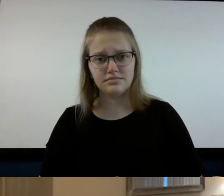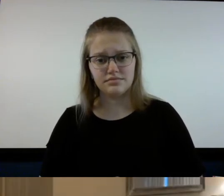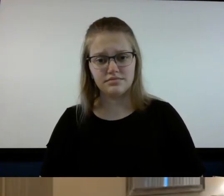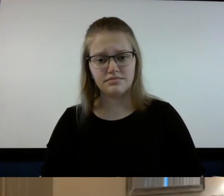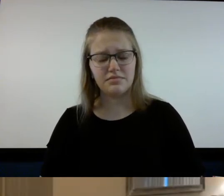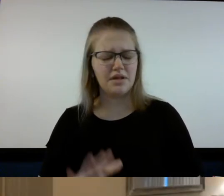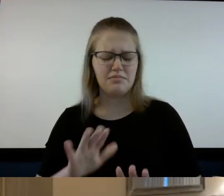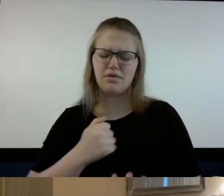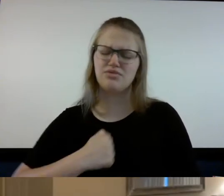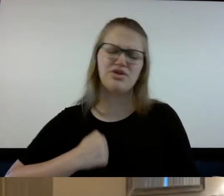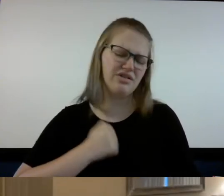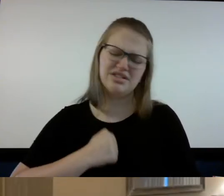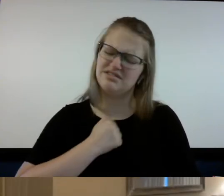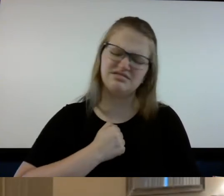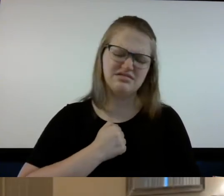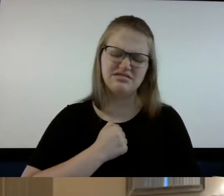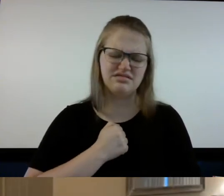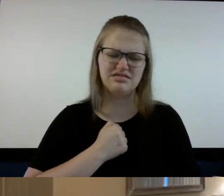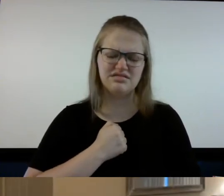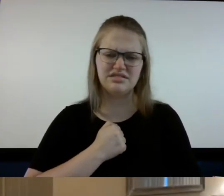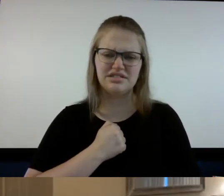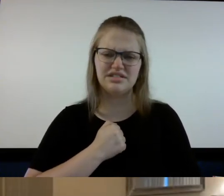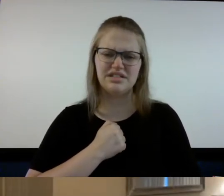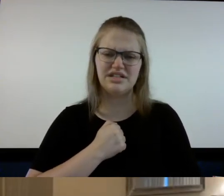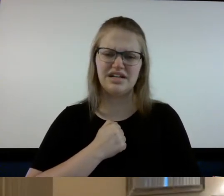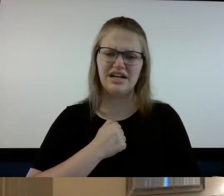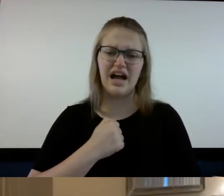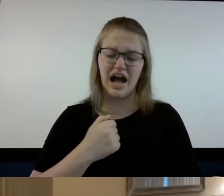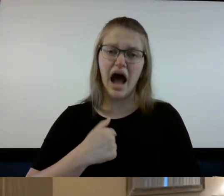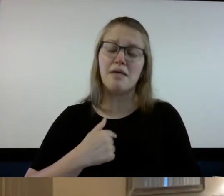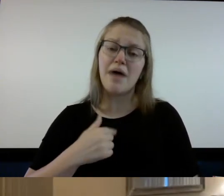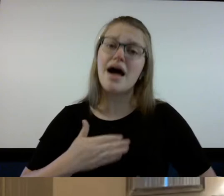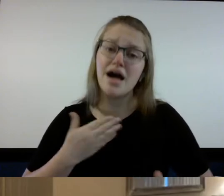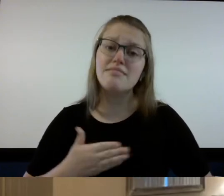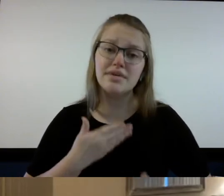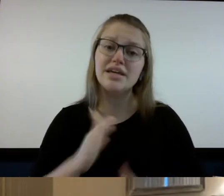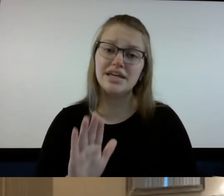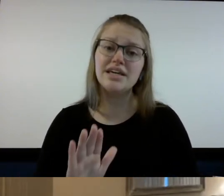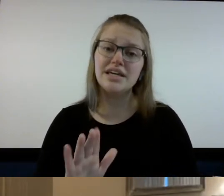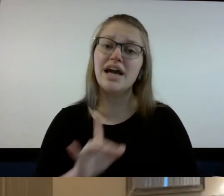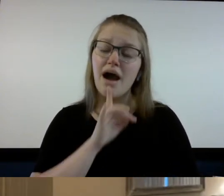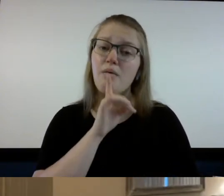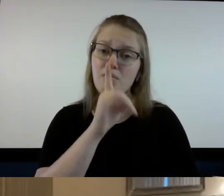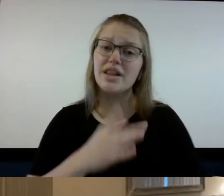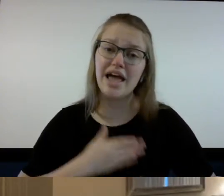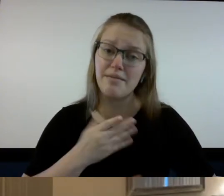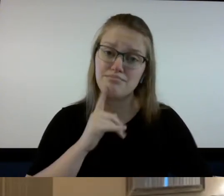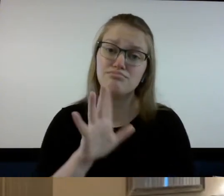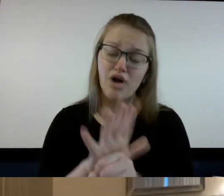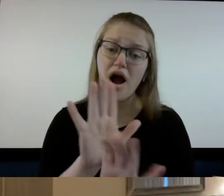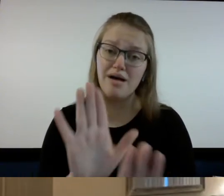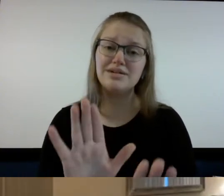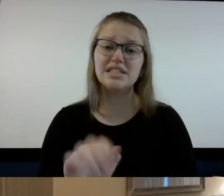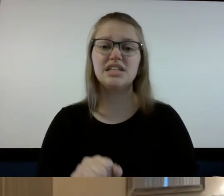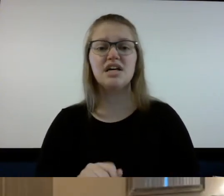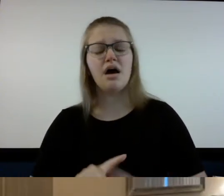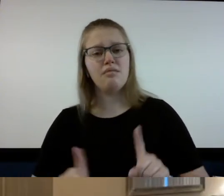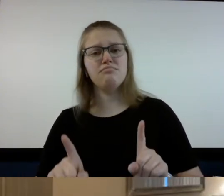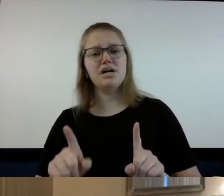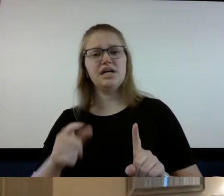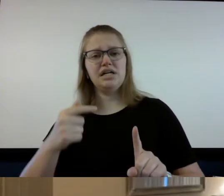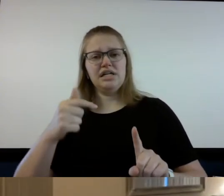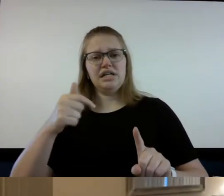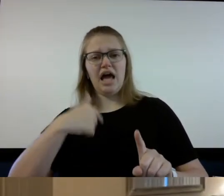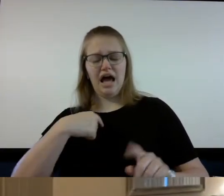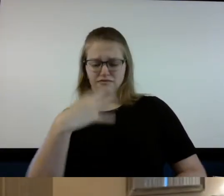I'm sorry I'm not happy I really am I promise but I only made this video right